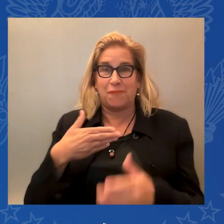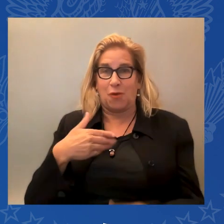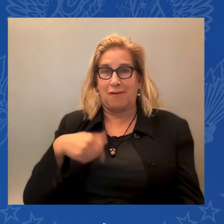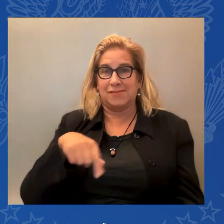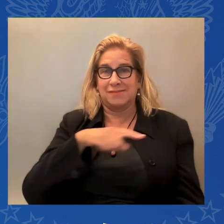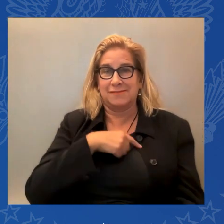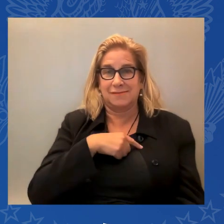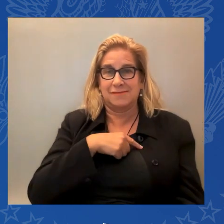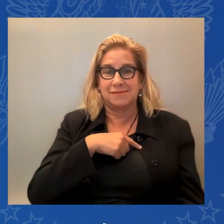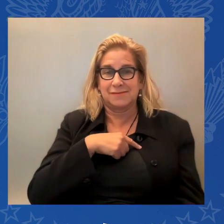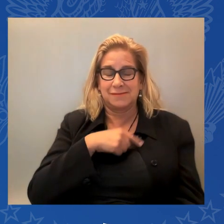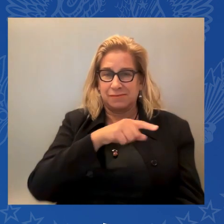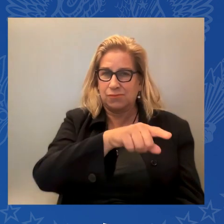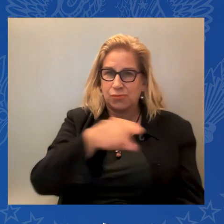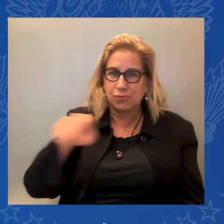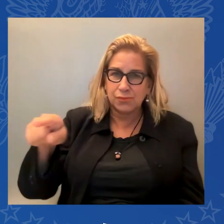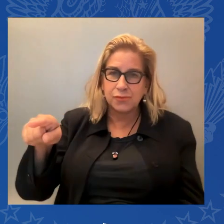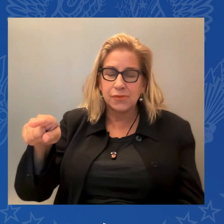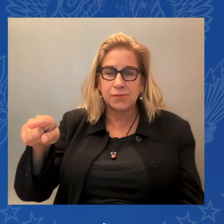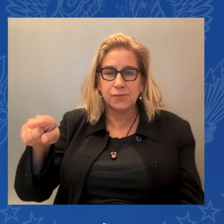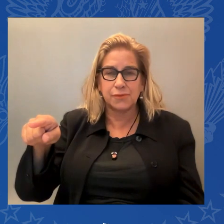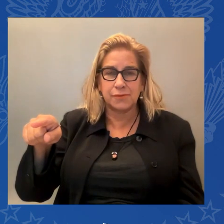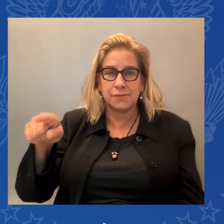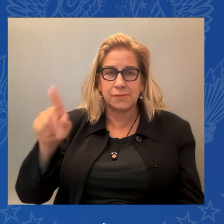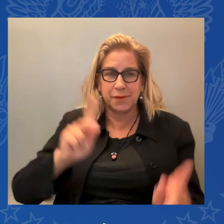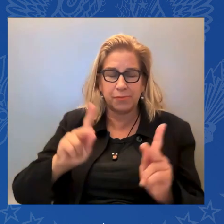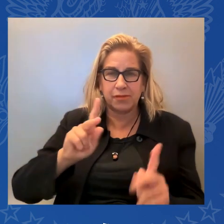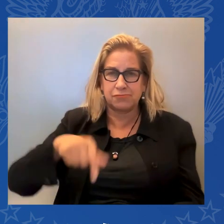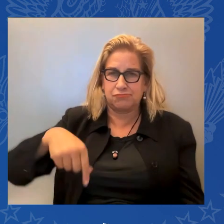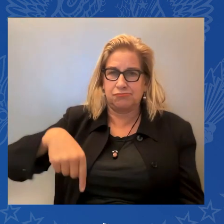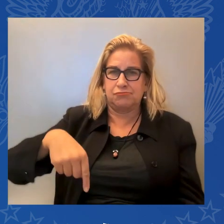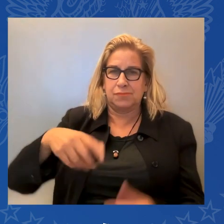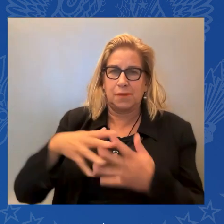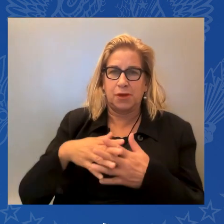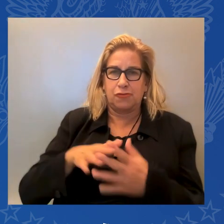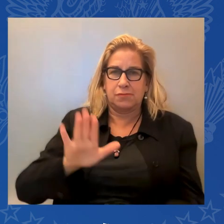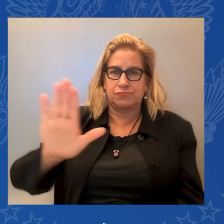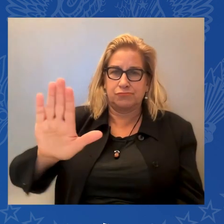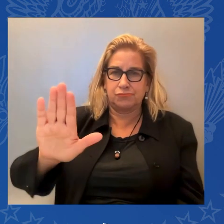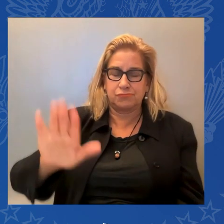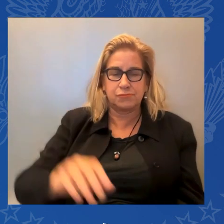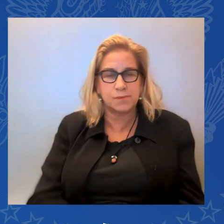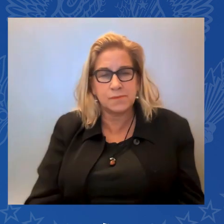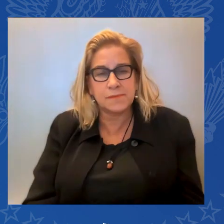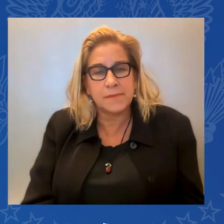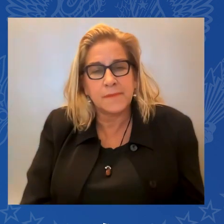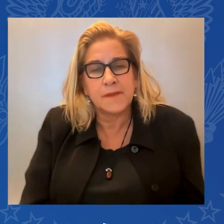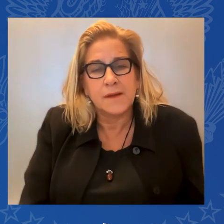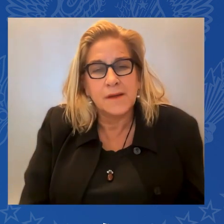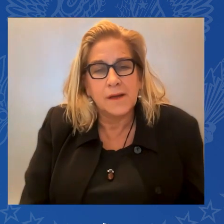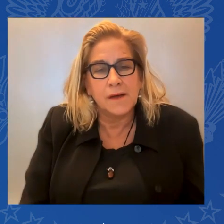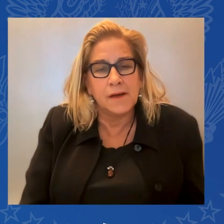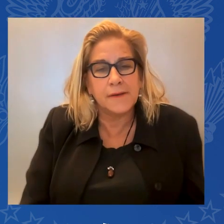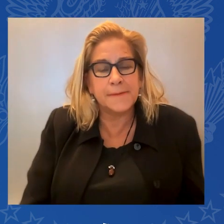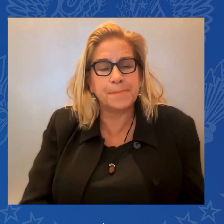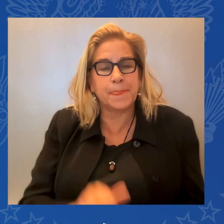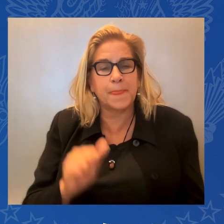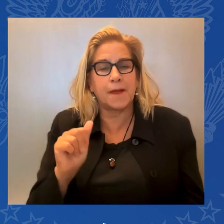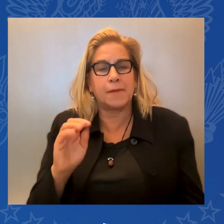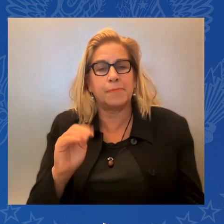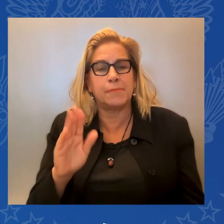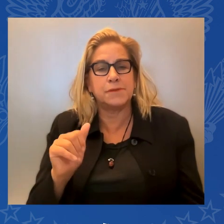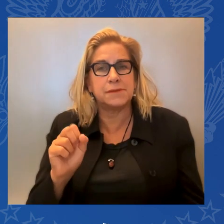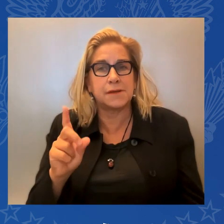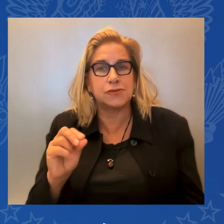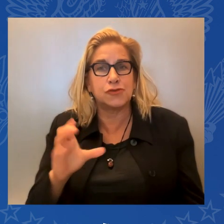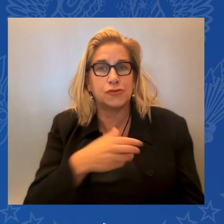But our ambassador to Mexico, a good friend, former governor. I remember talking to him and he was saying, you